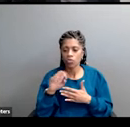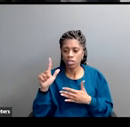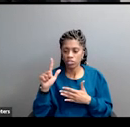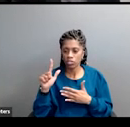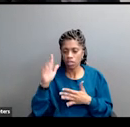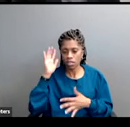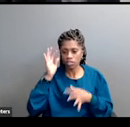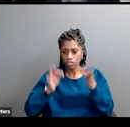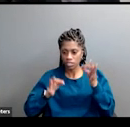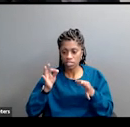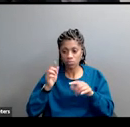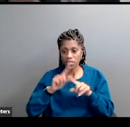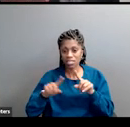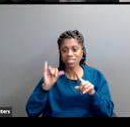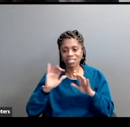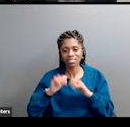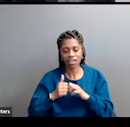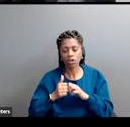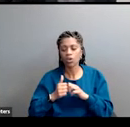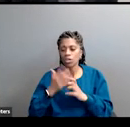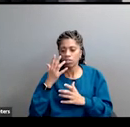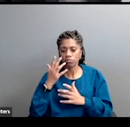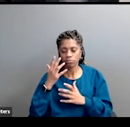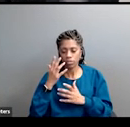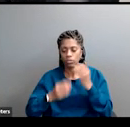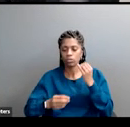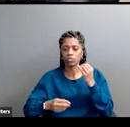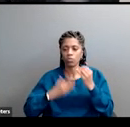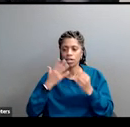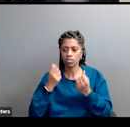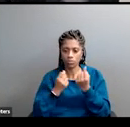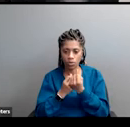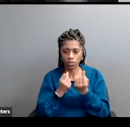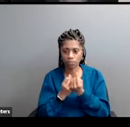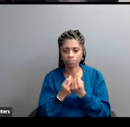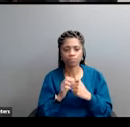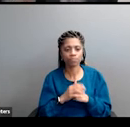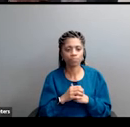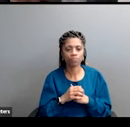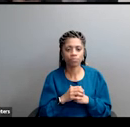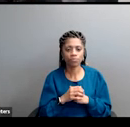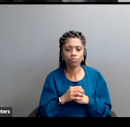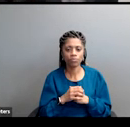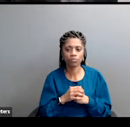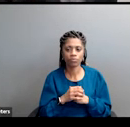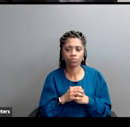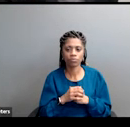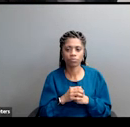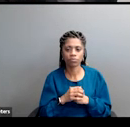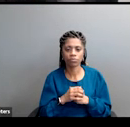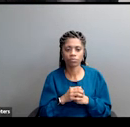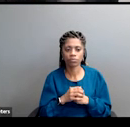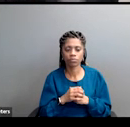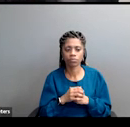going to end up losing white support. You might have heard that language. This is a position that says, and again, highly simplified,